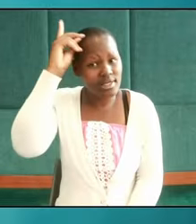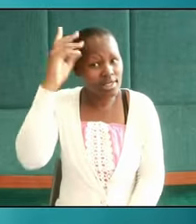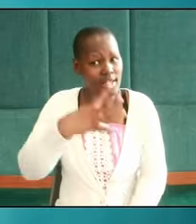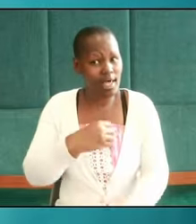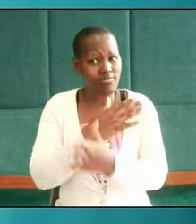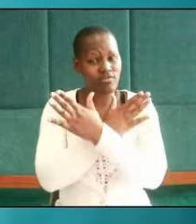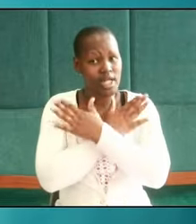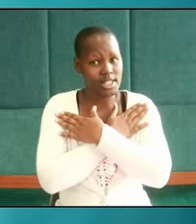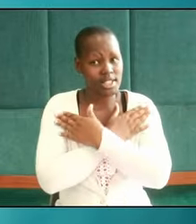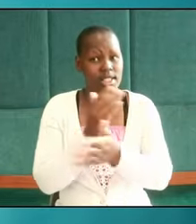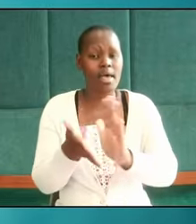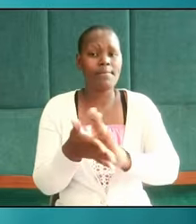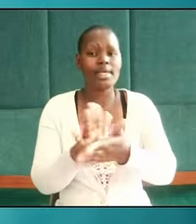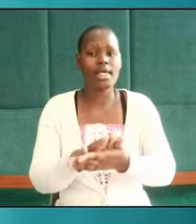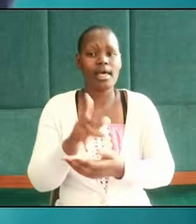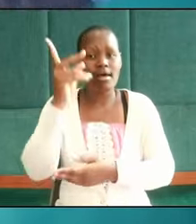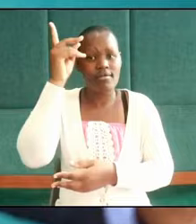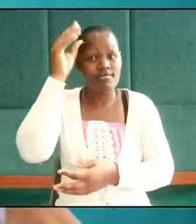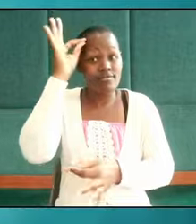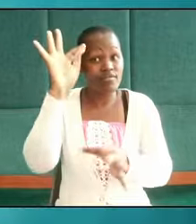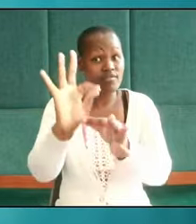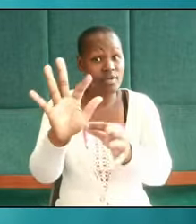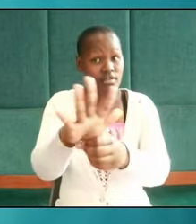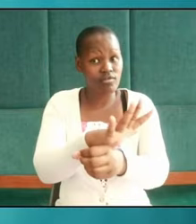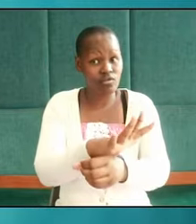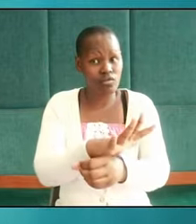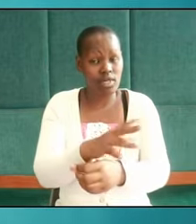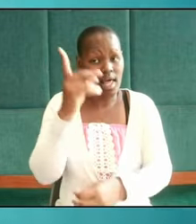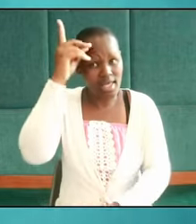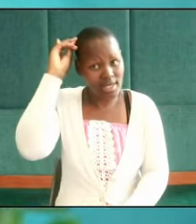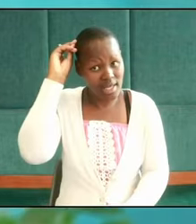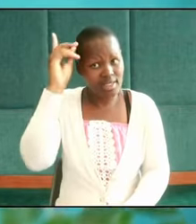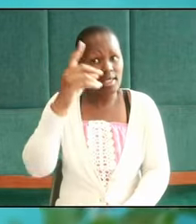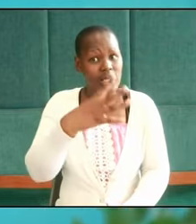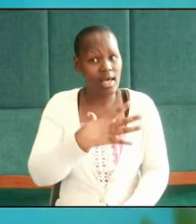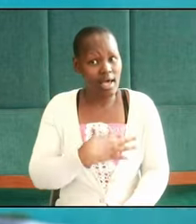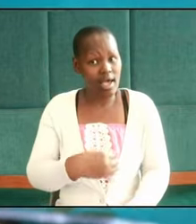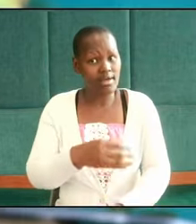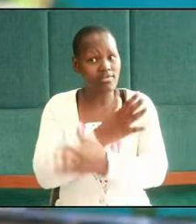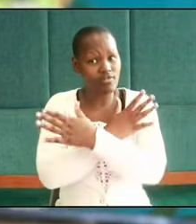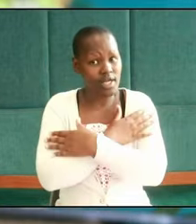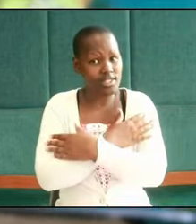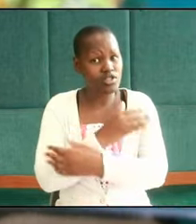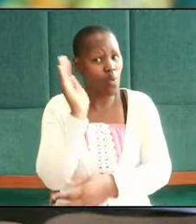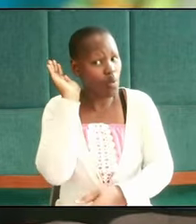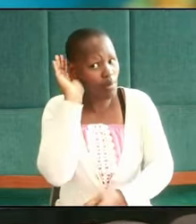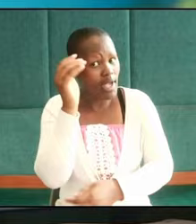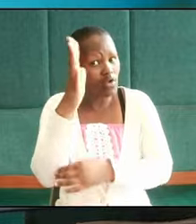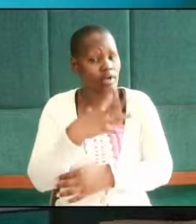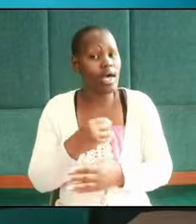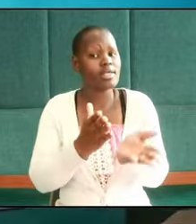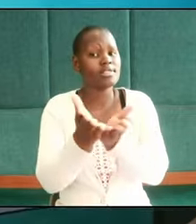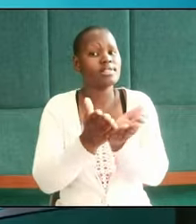his friends became faithful as Daniel and his friends obeyed God and served him